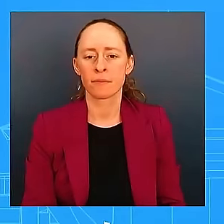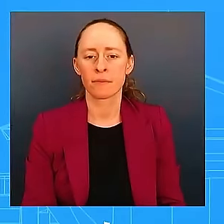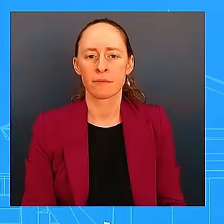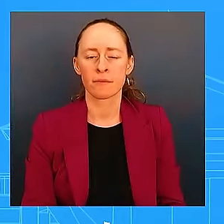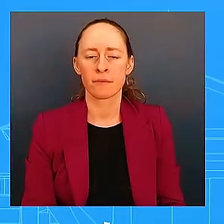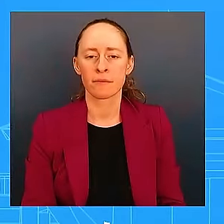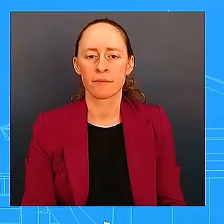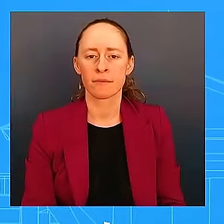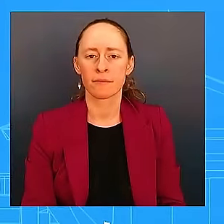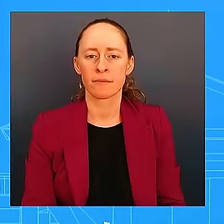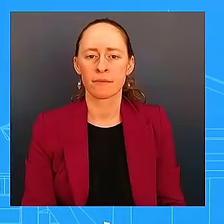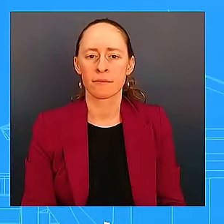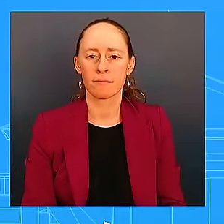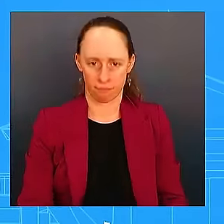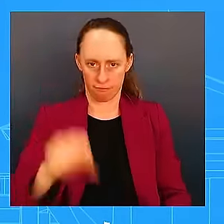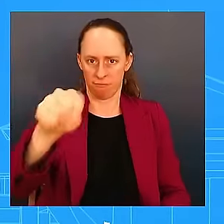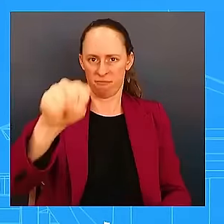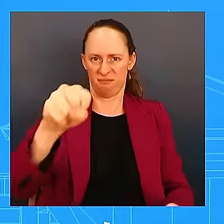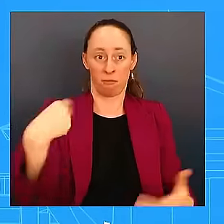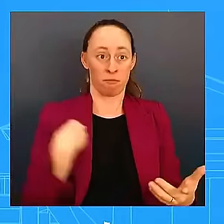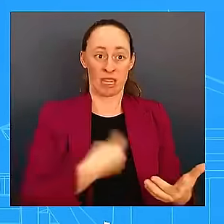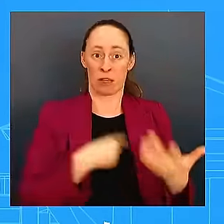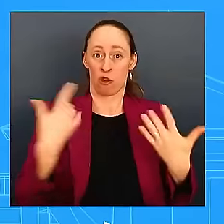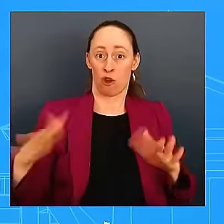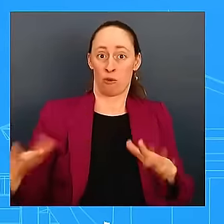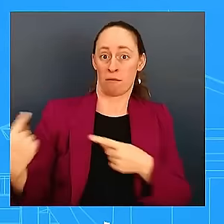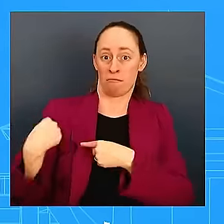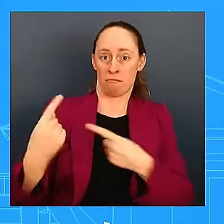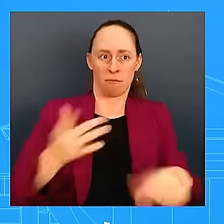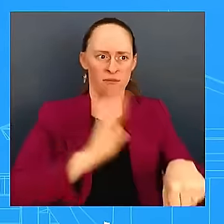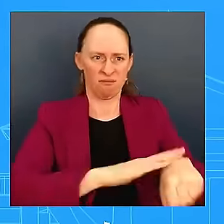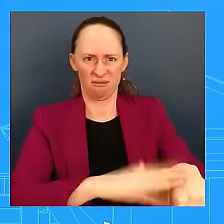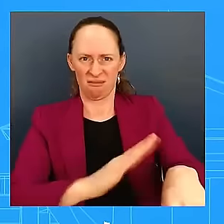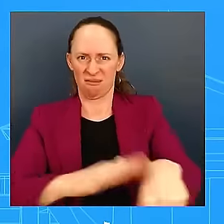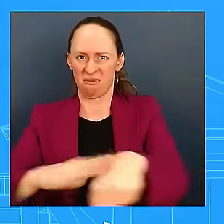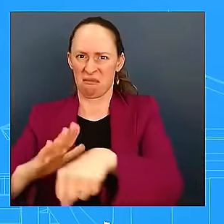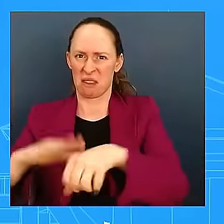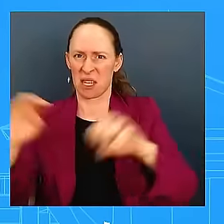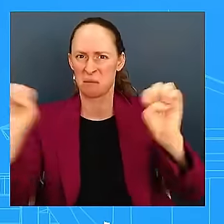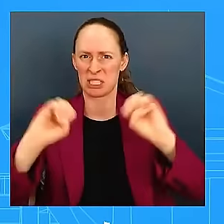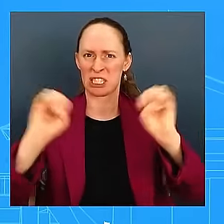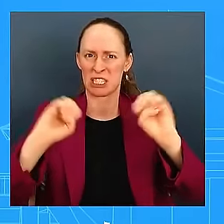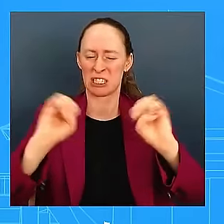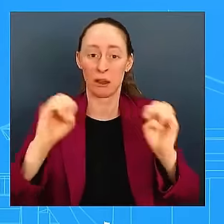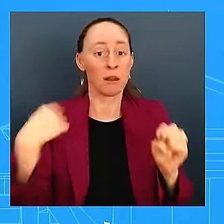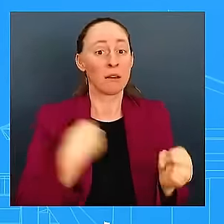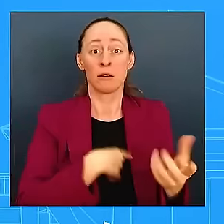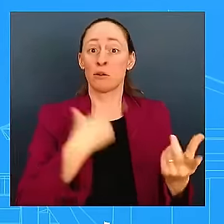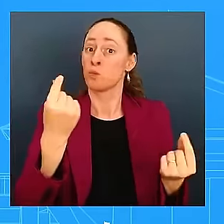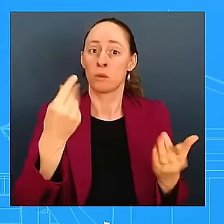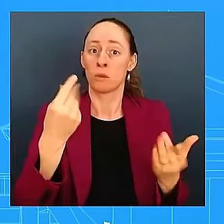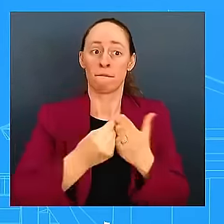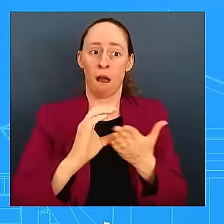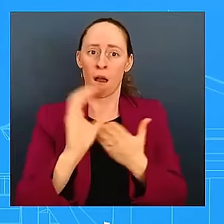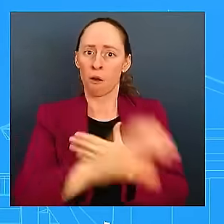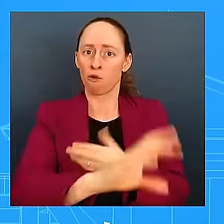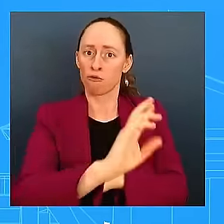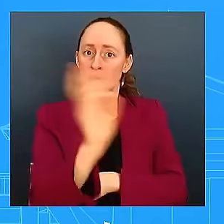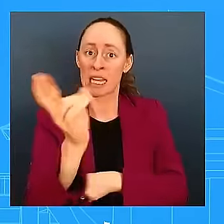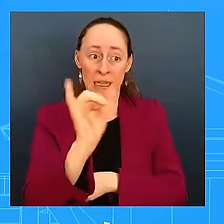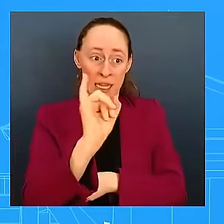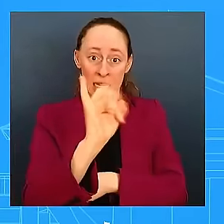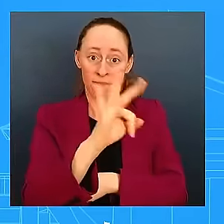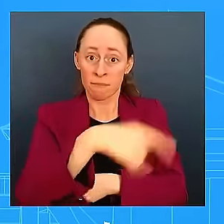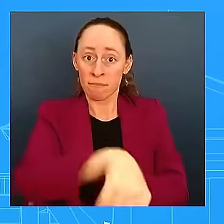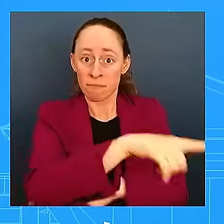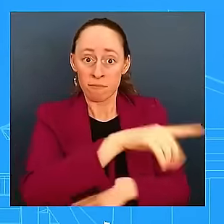reimburse states and local jurisdictions for any of the costs that they incur to do sheltering and evacuation because we want them to have